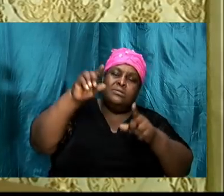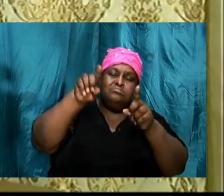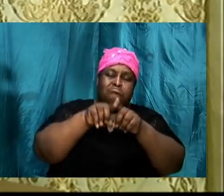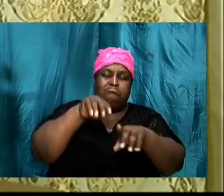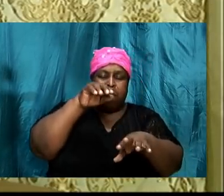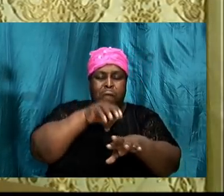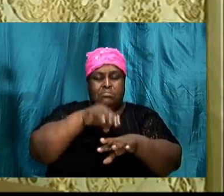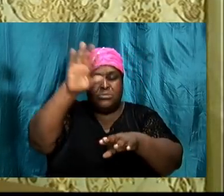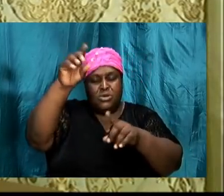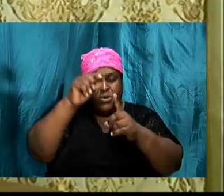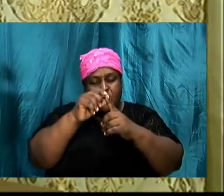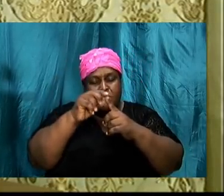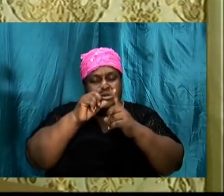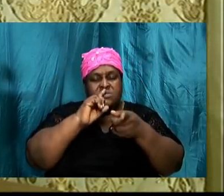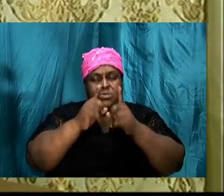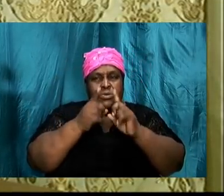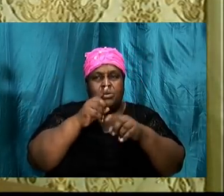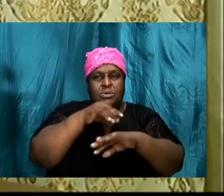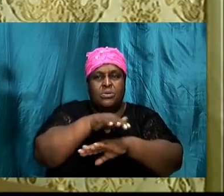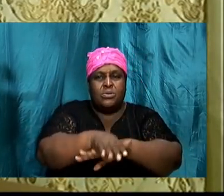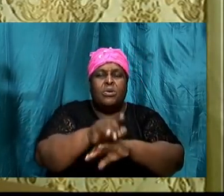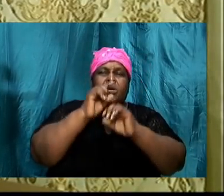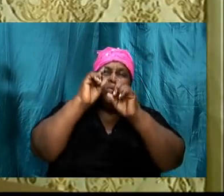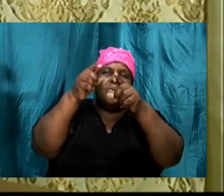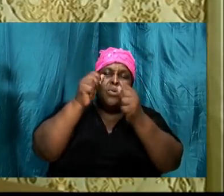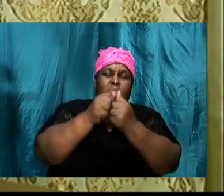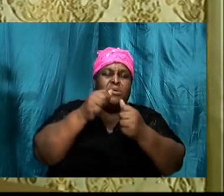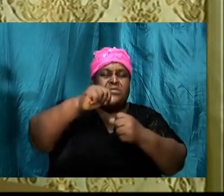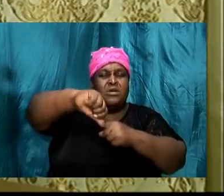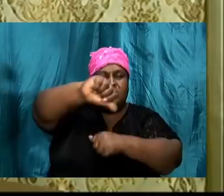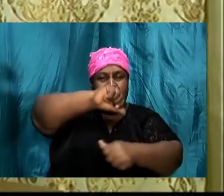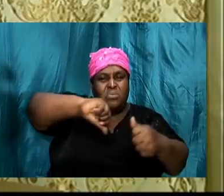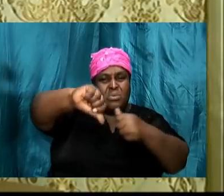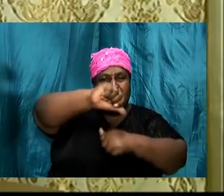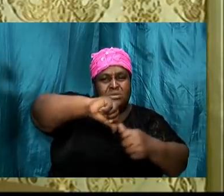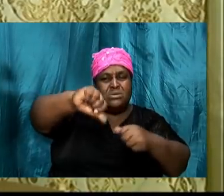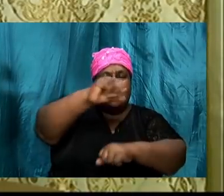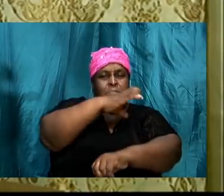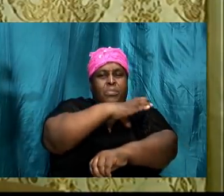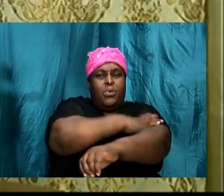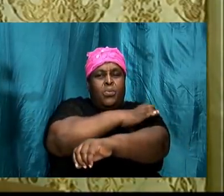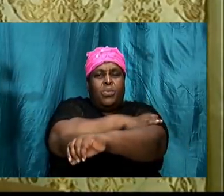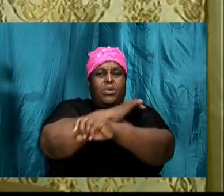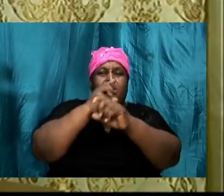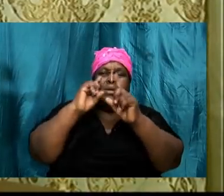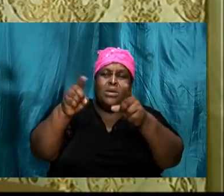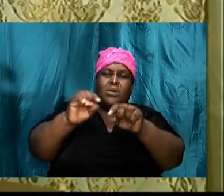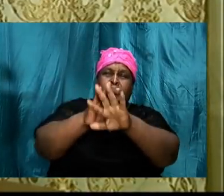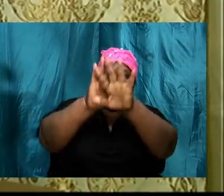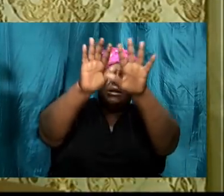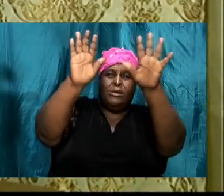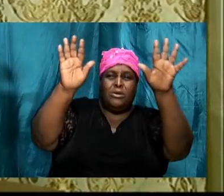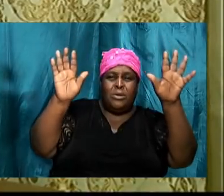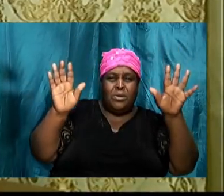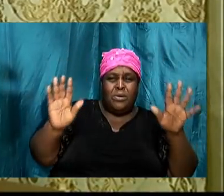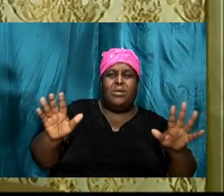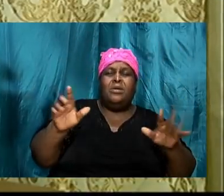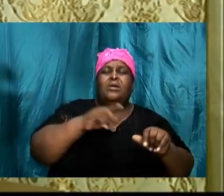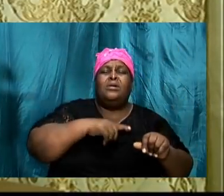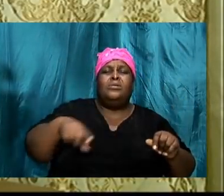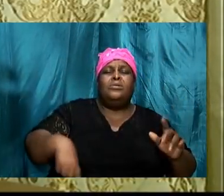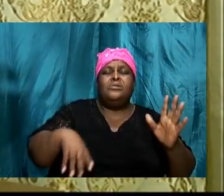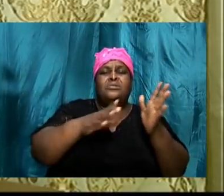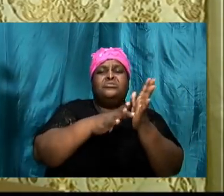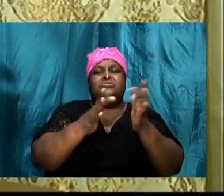spoken tonight, God, that they go forth with anointing, that they go forth with power, that they go forth with clarity. And that, Lord